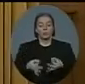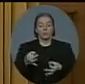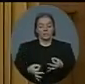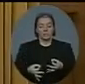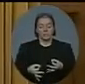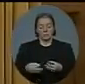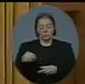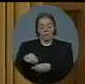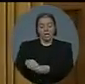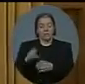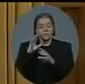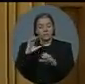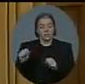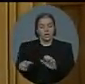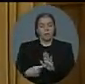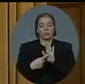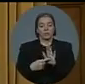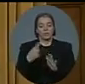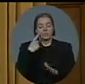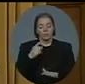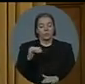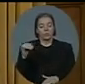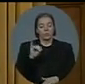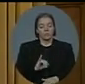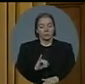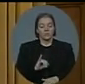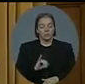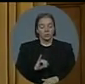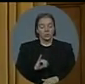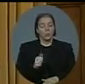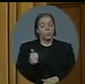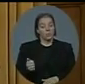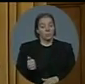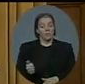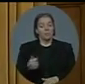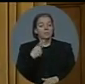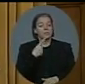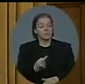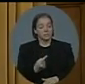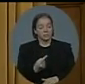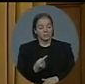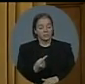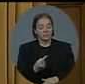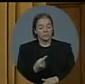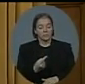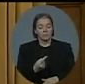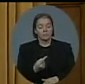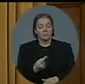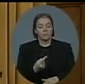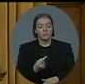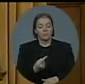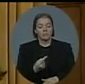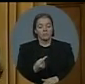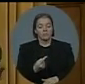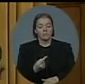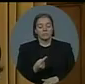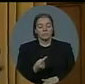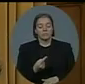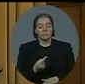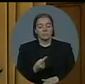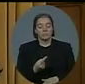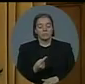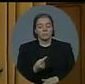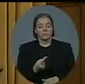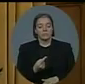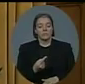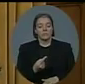he said, quote, there is a cost to be incurred by admitting tens of thousands of illiterate immigrants. Then he